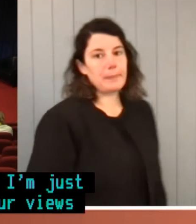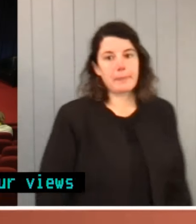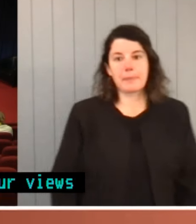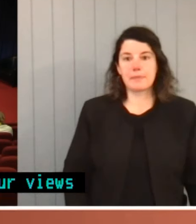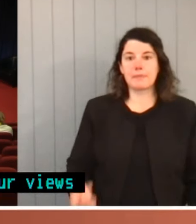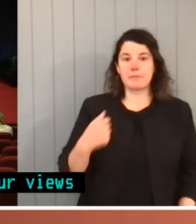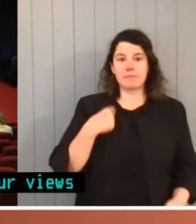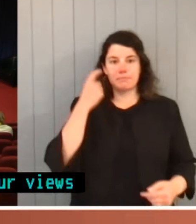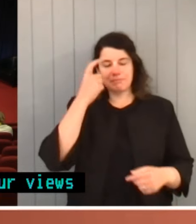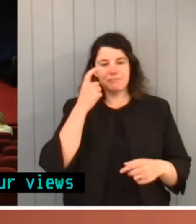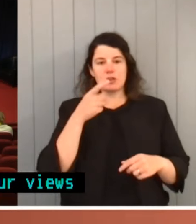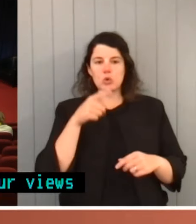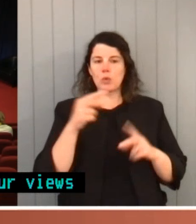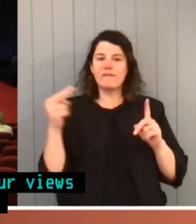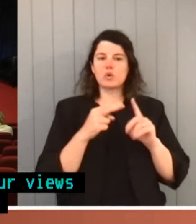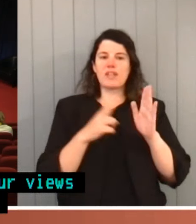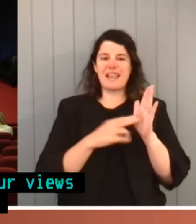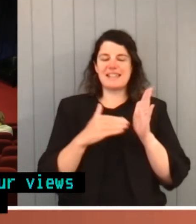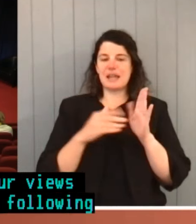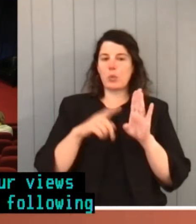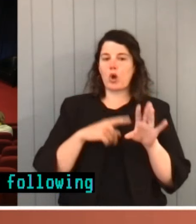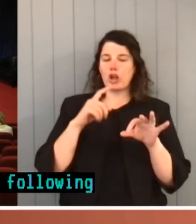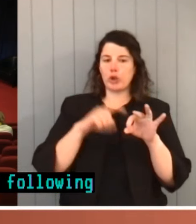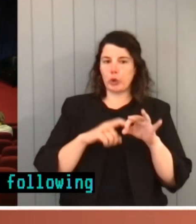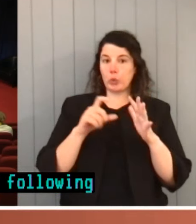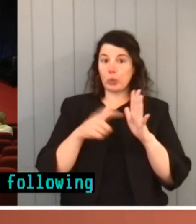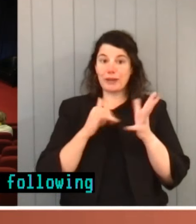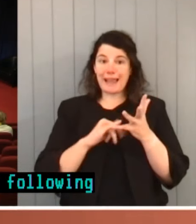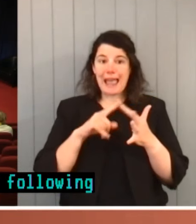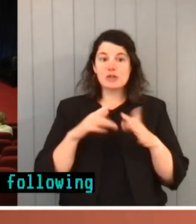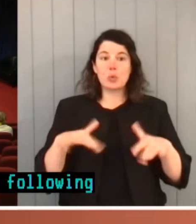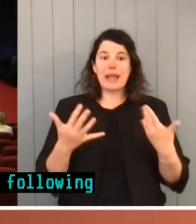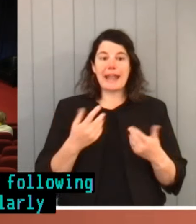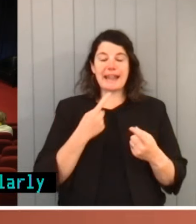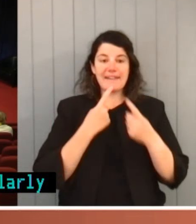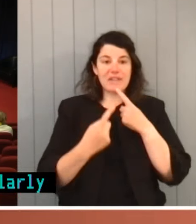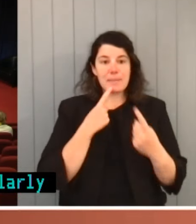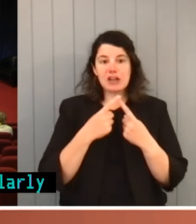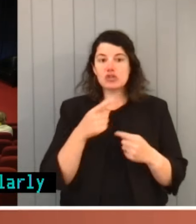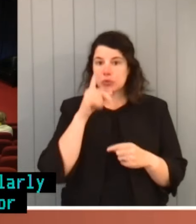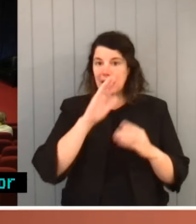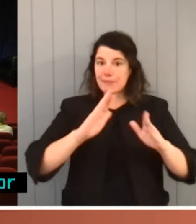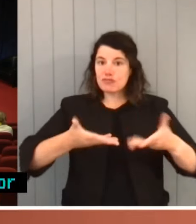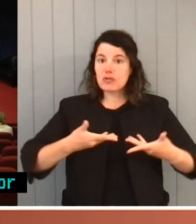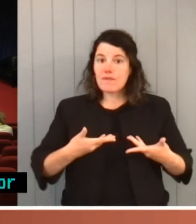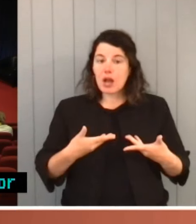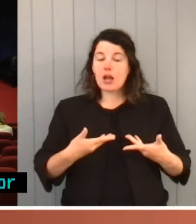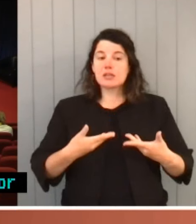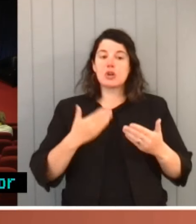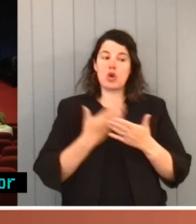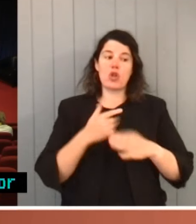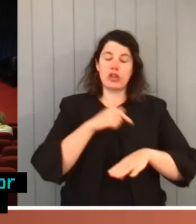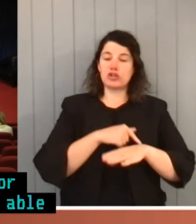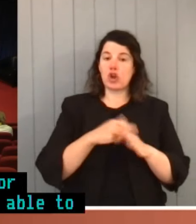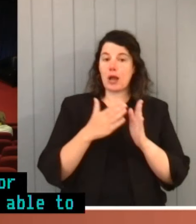case. I'm particularly interested in any commentary or insights you might be able to provide us on the time delay in the